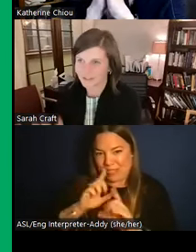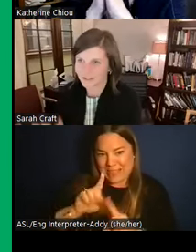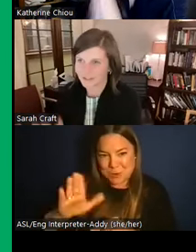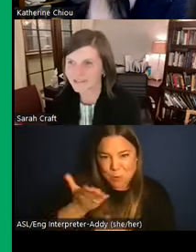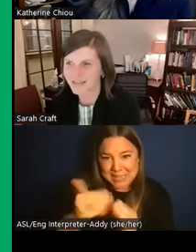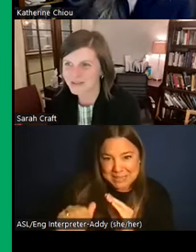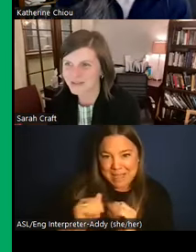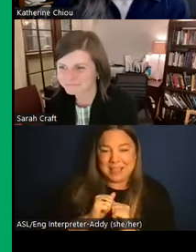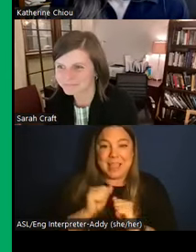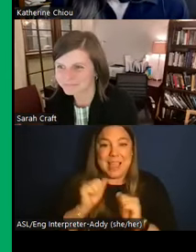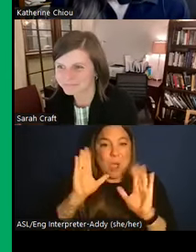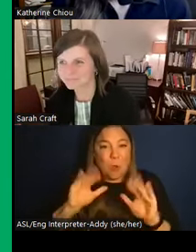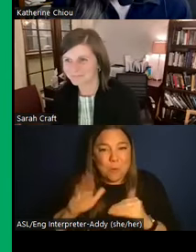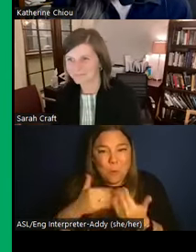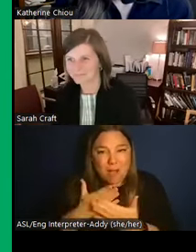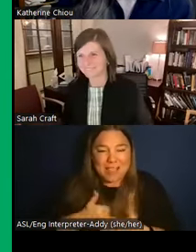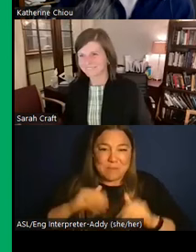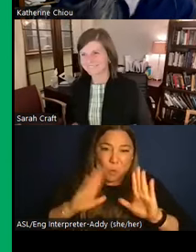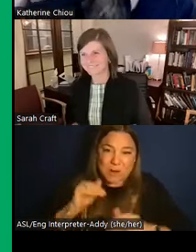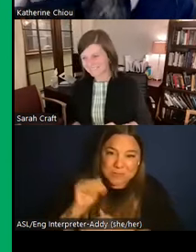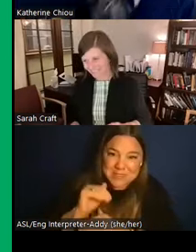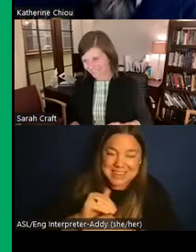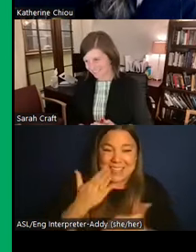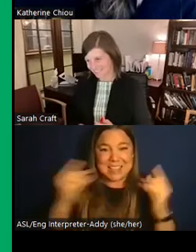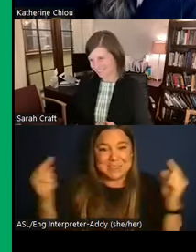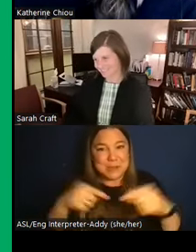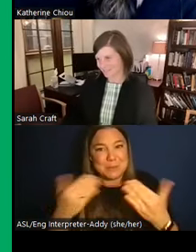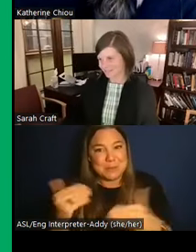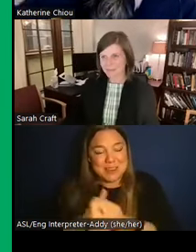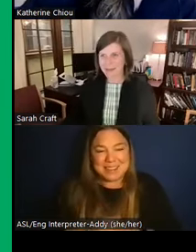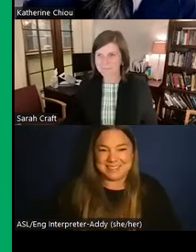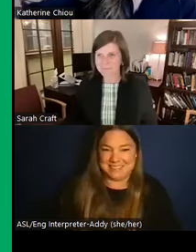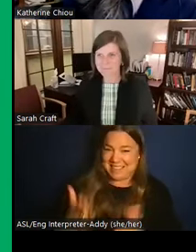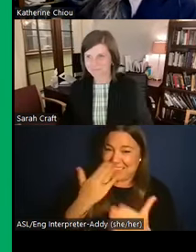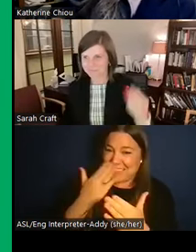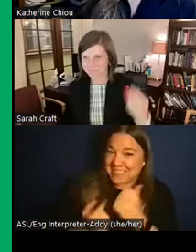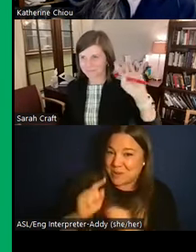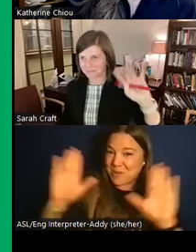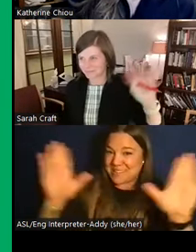have a lovely evening. Thank you all so much. Good night. Bye.